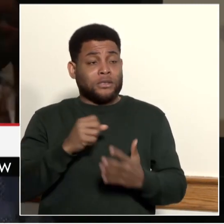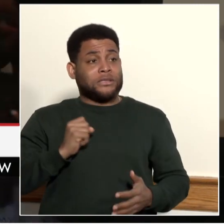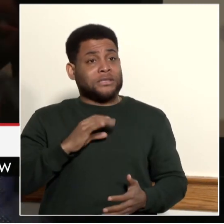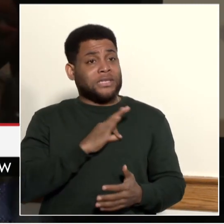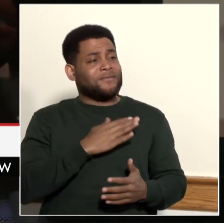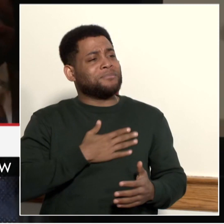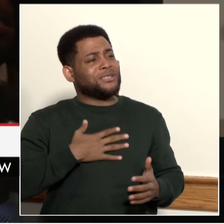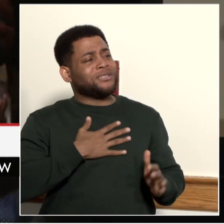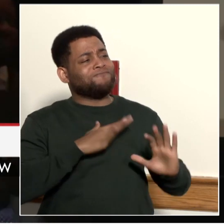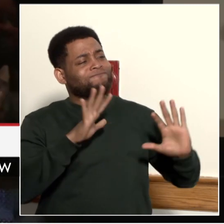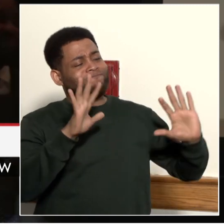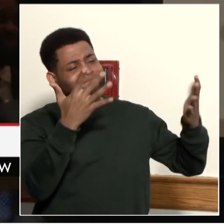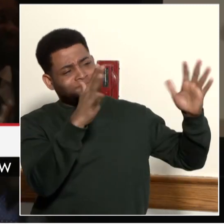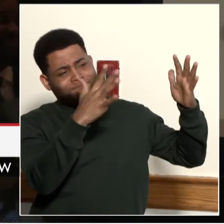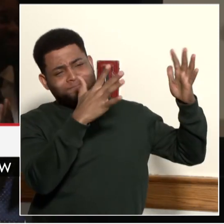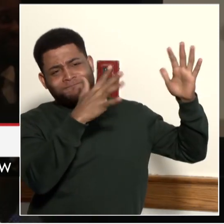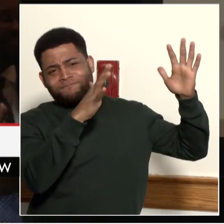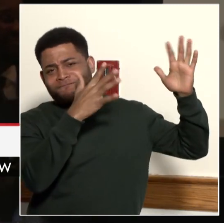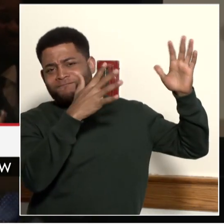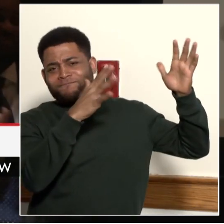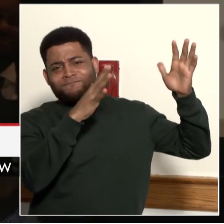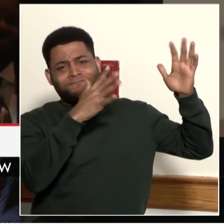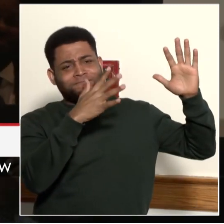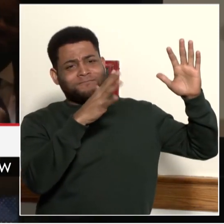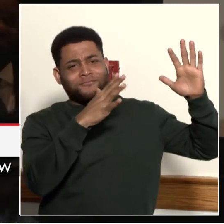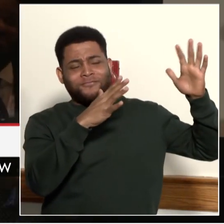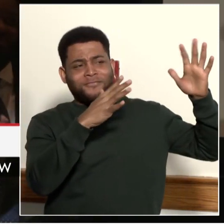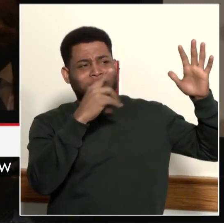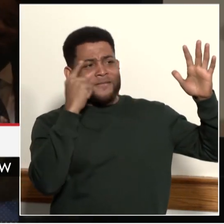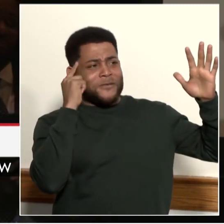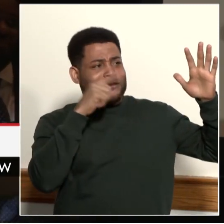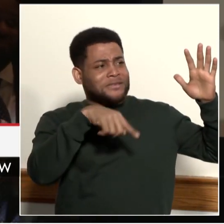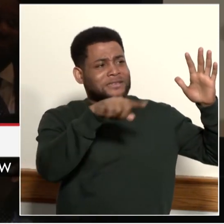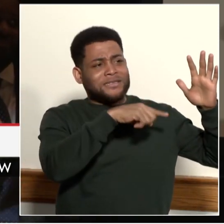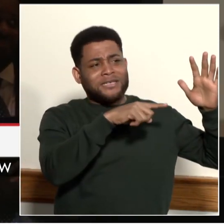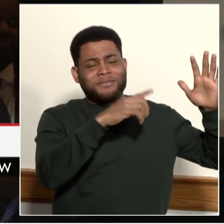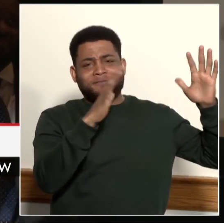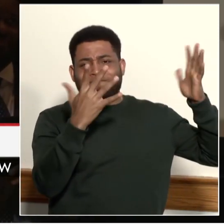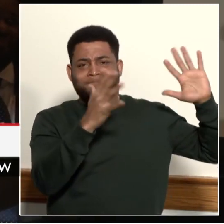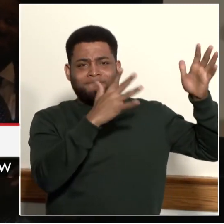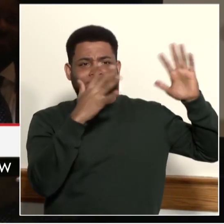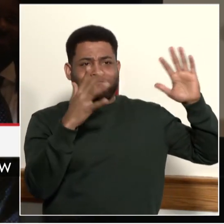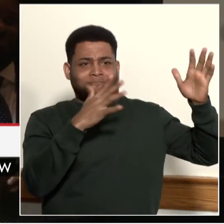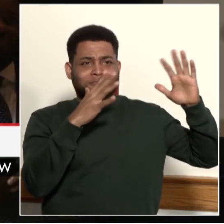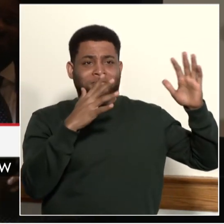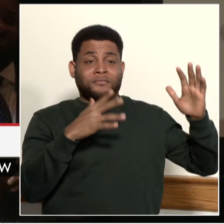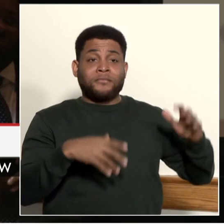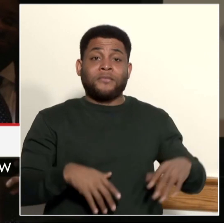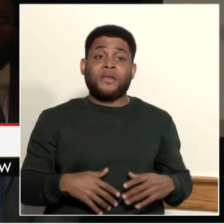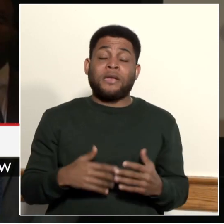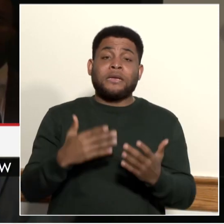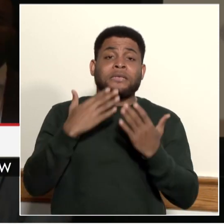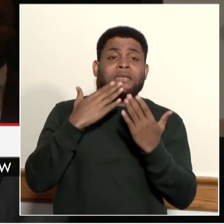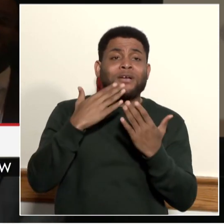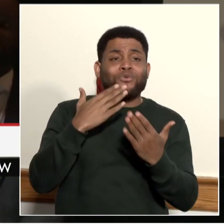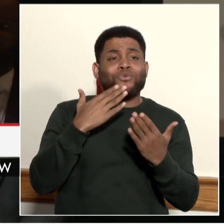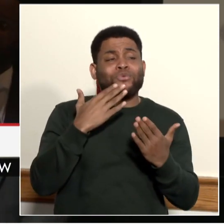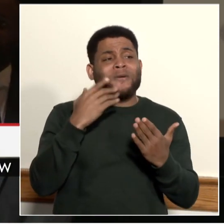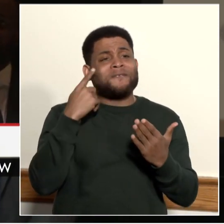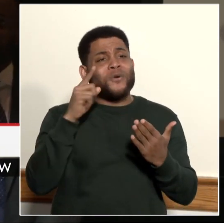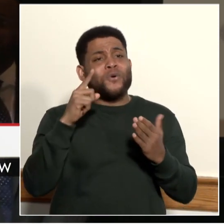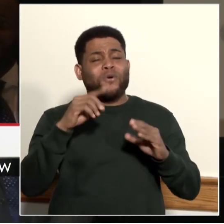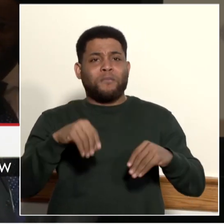applause as well. Thank you for creating exceptional experience, as Mayor Bowser said,